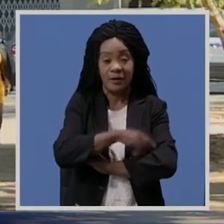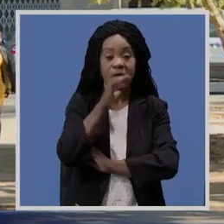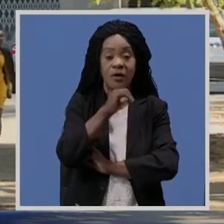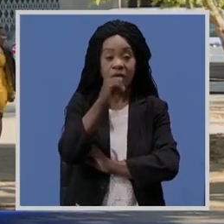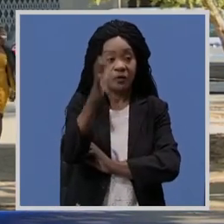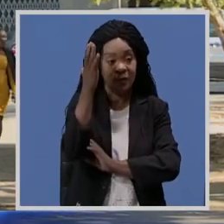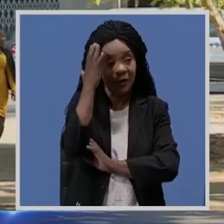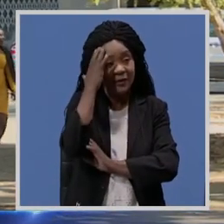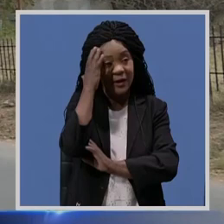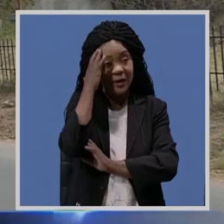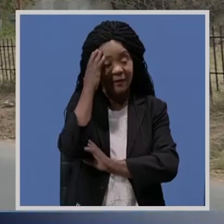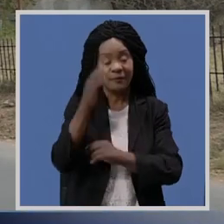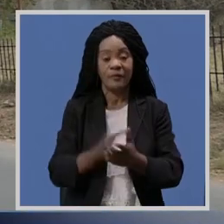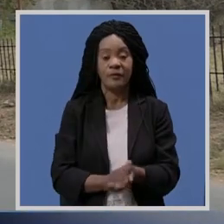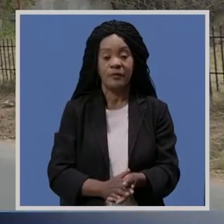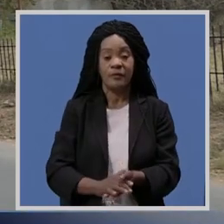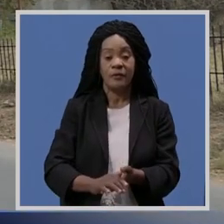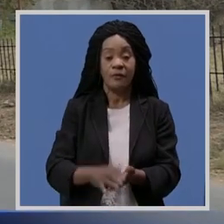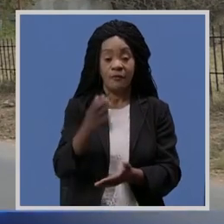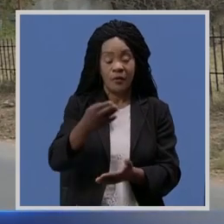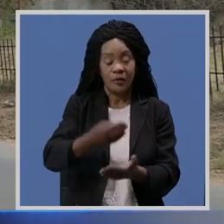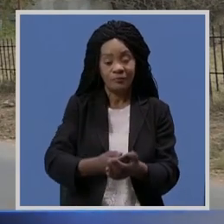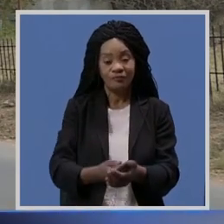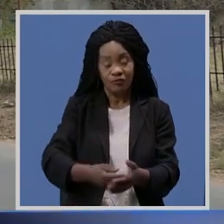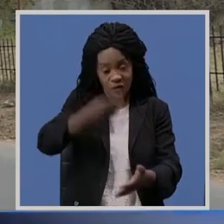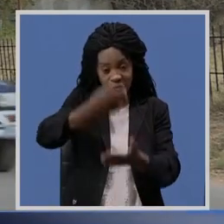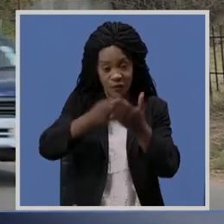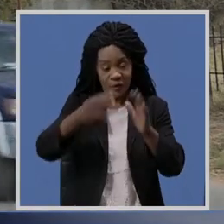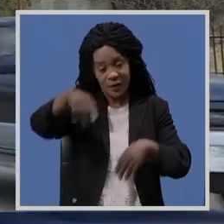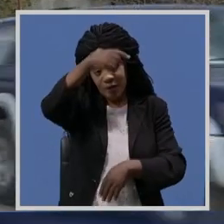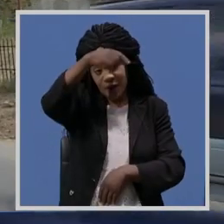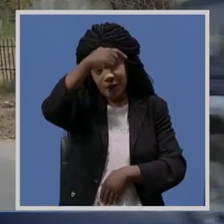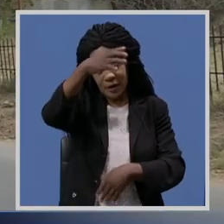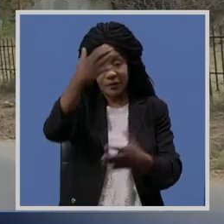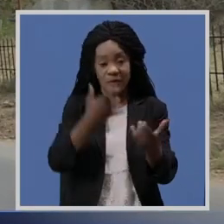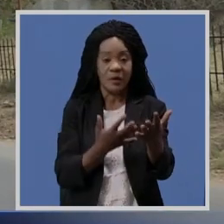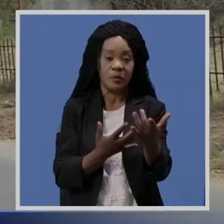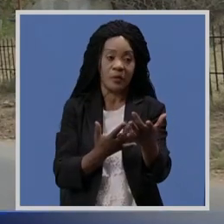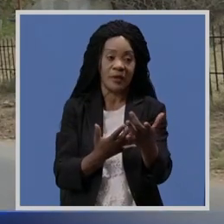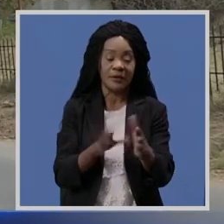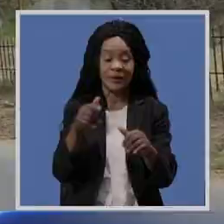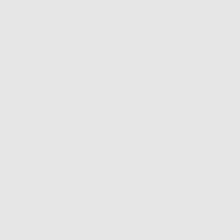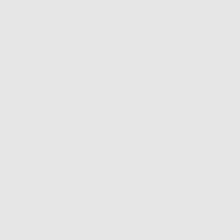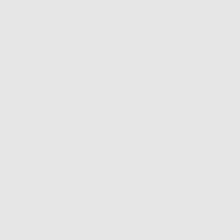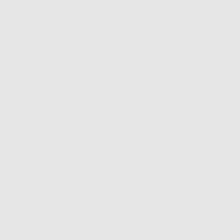-learning for non-graduating students. Kachepa Mwinga, ZNBC News, Misaka.